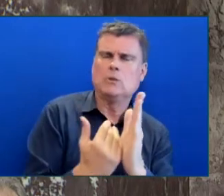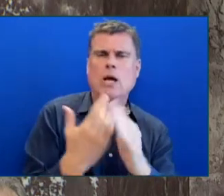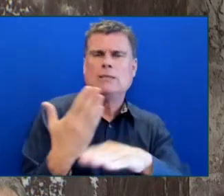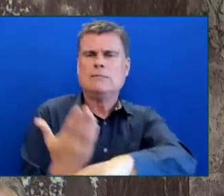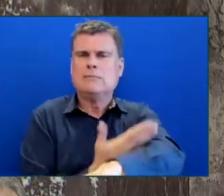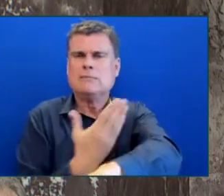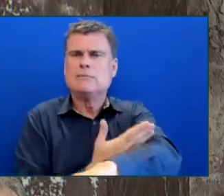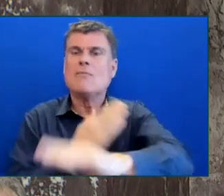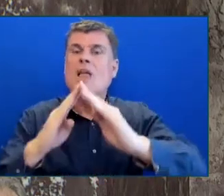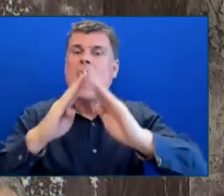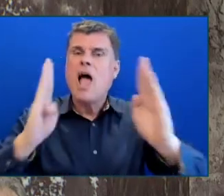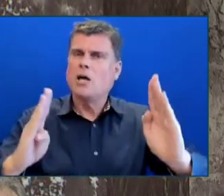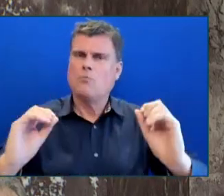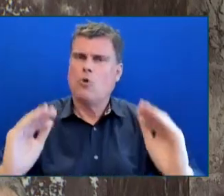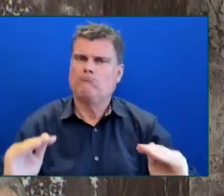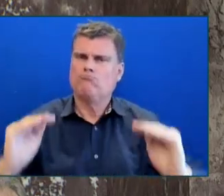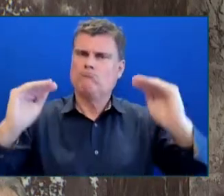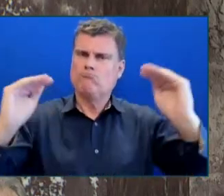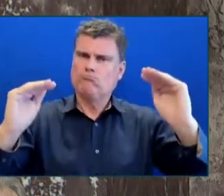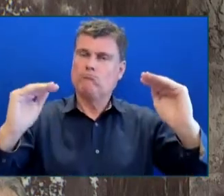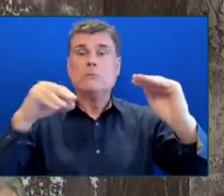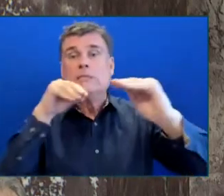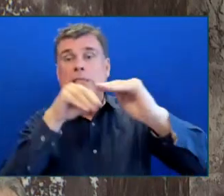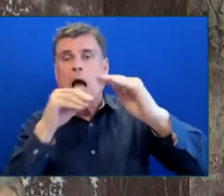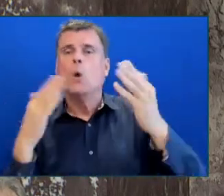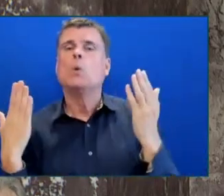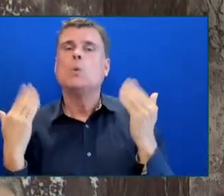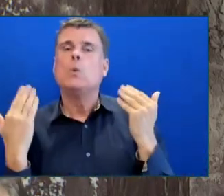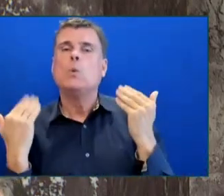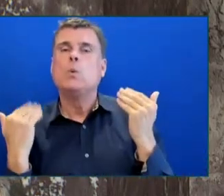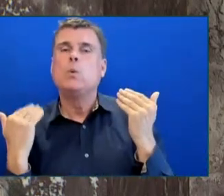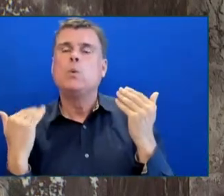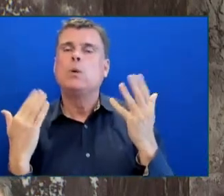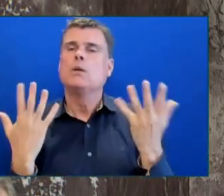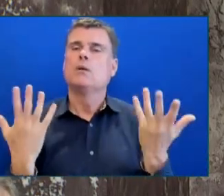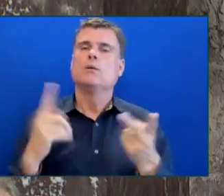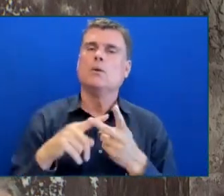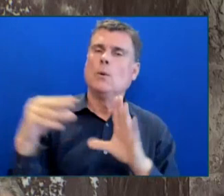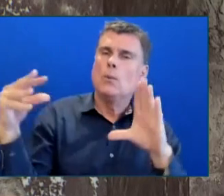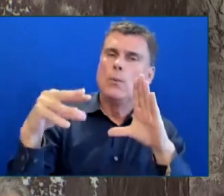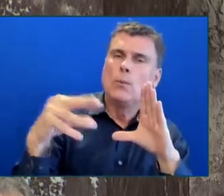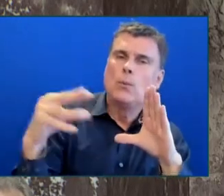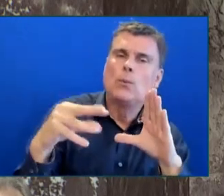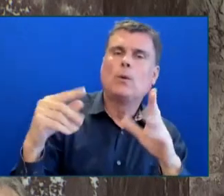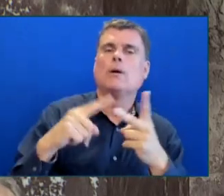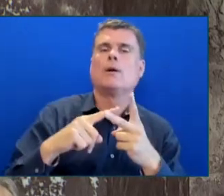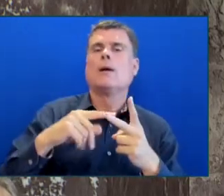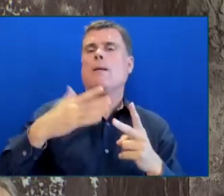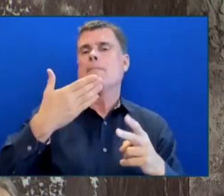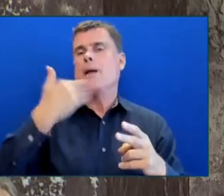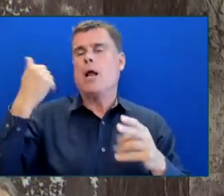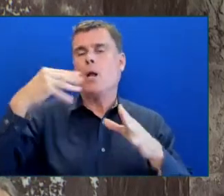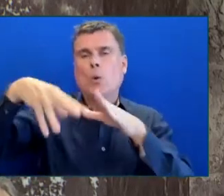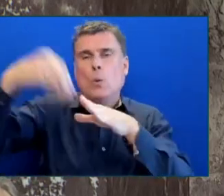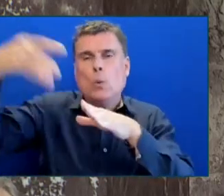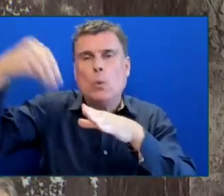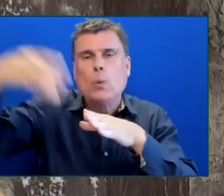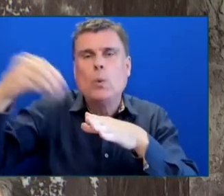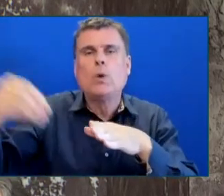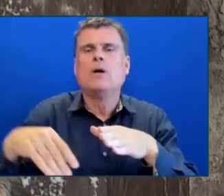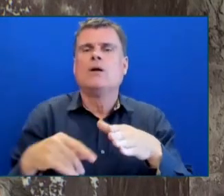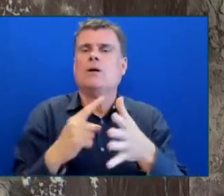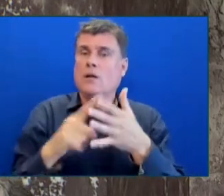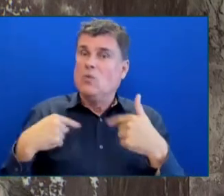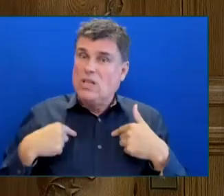ventilation and filtration systems. I agree with the member that a lot of work has to happen. We have been doing that work, and we will continue to do it.